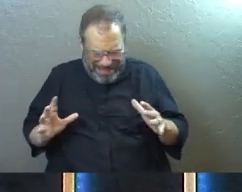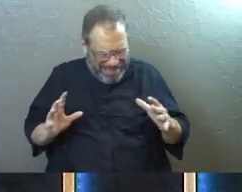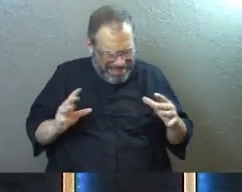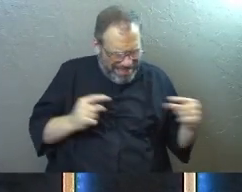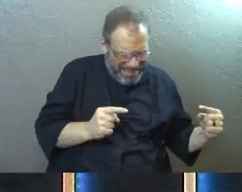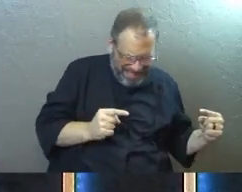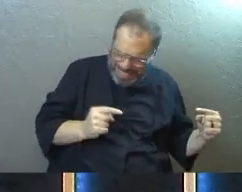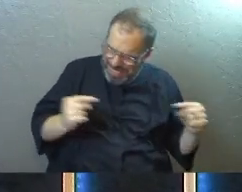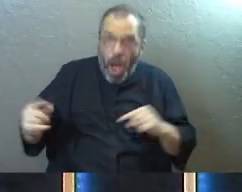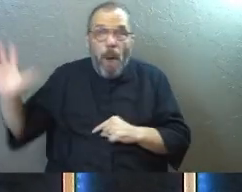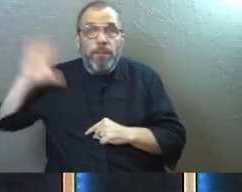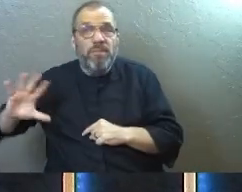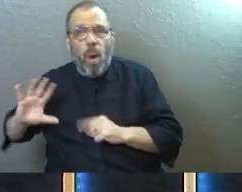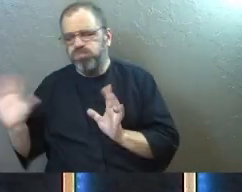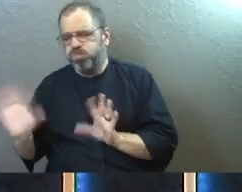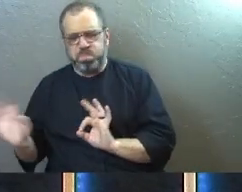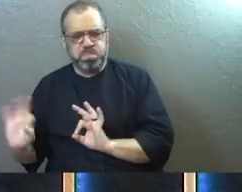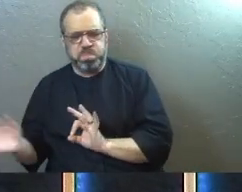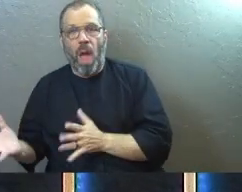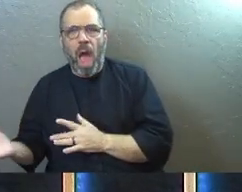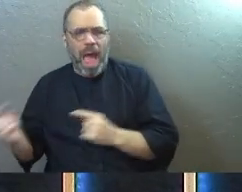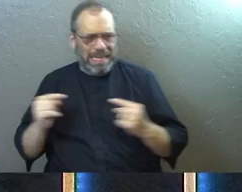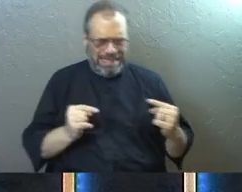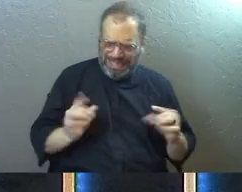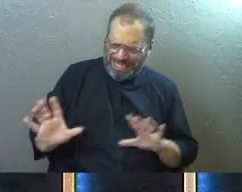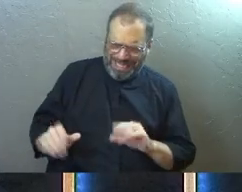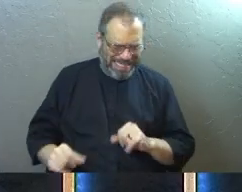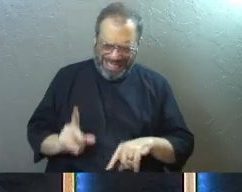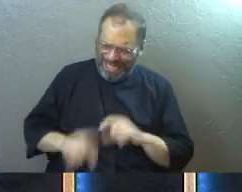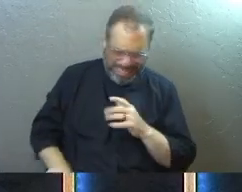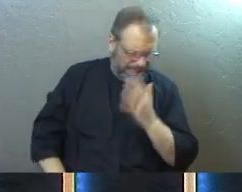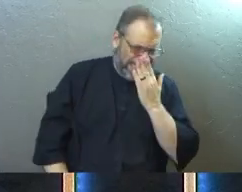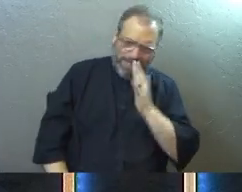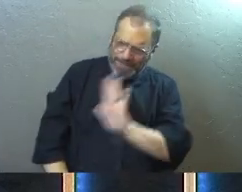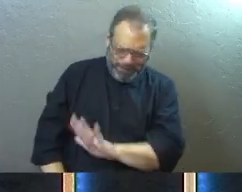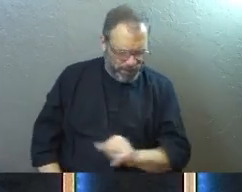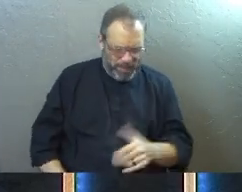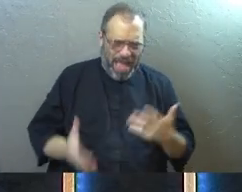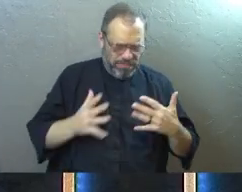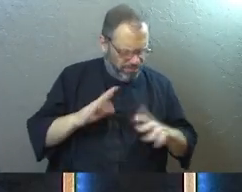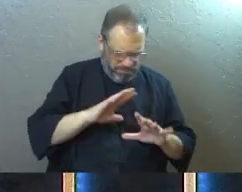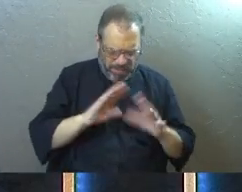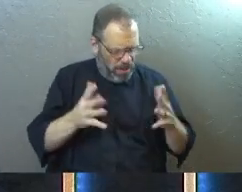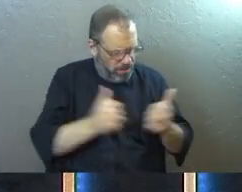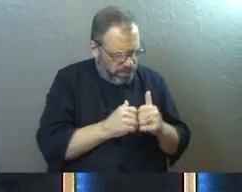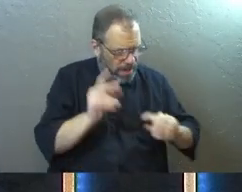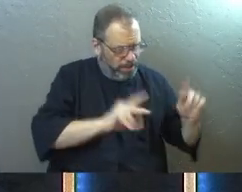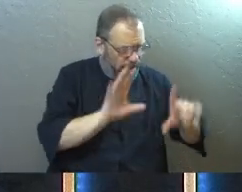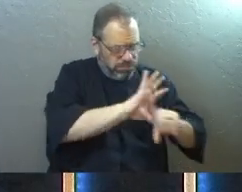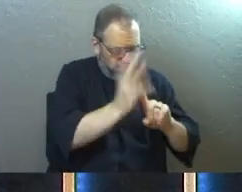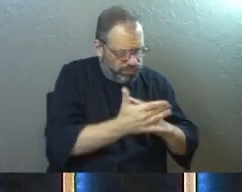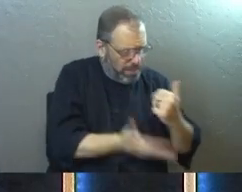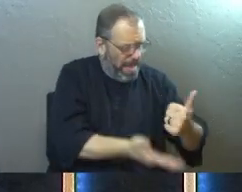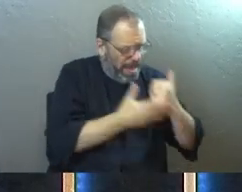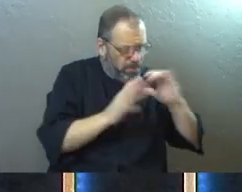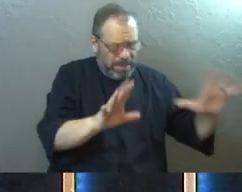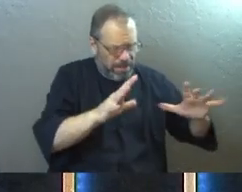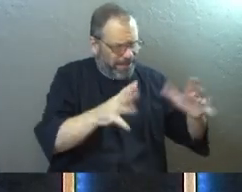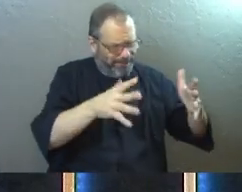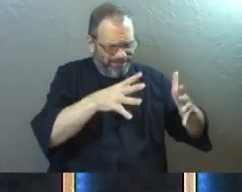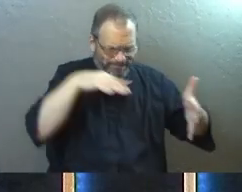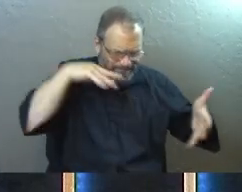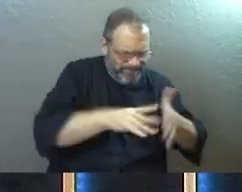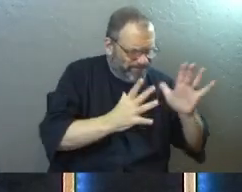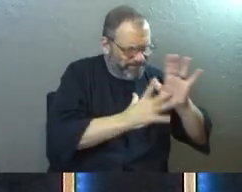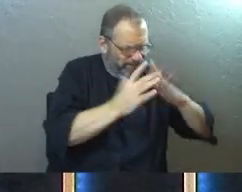struggle. Before I didn't even struggle to think about these things. But now I'm like, man, I can't do that. And I want to surround myself with people that are going to help me. And I want to dig